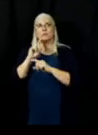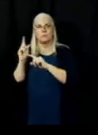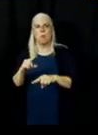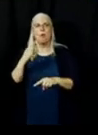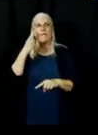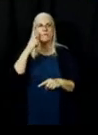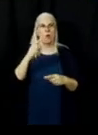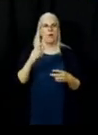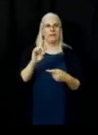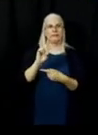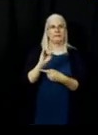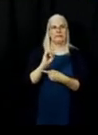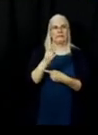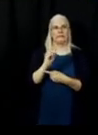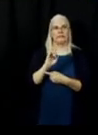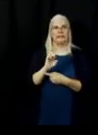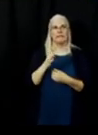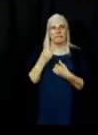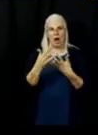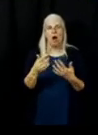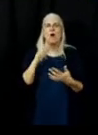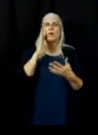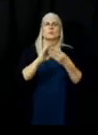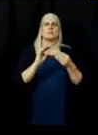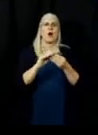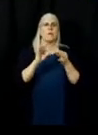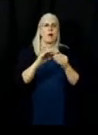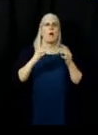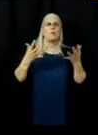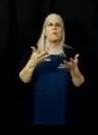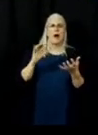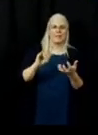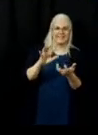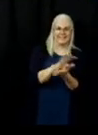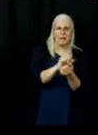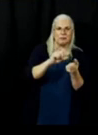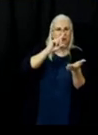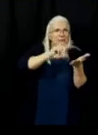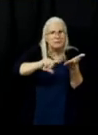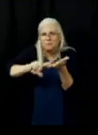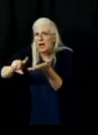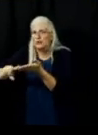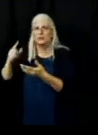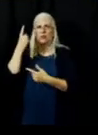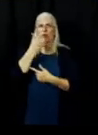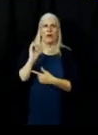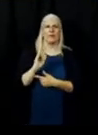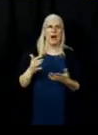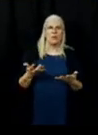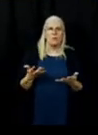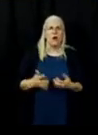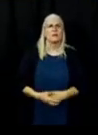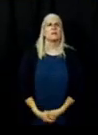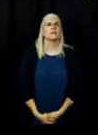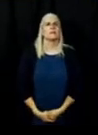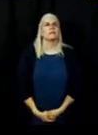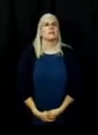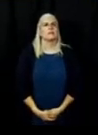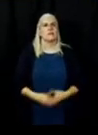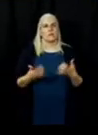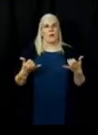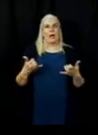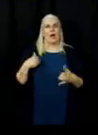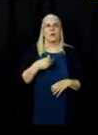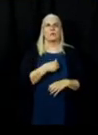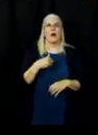damage inspection process process and what criteria we're utilizing. So currently, to date, we have approximately six personnel,